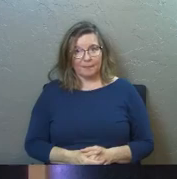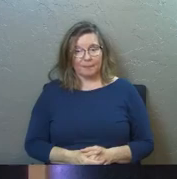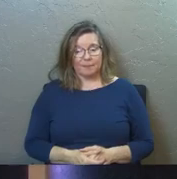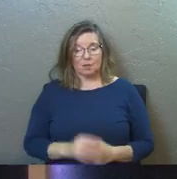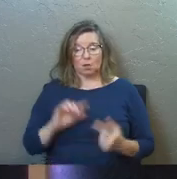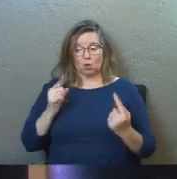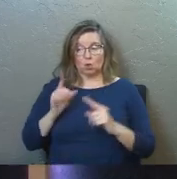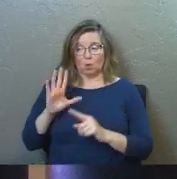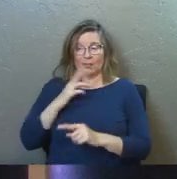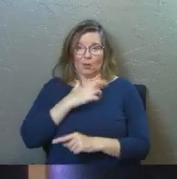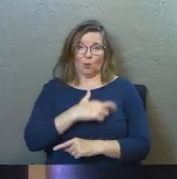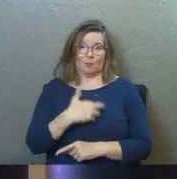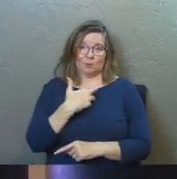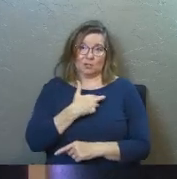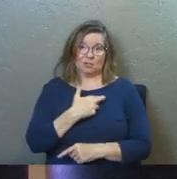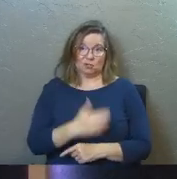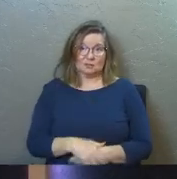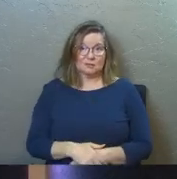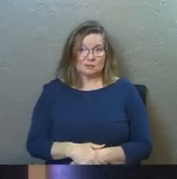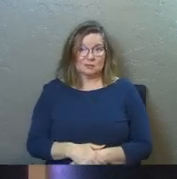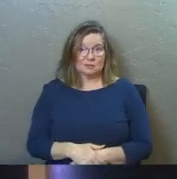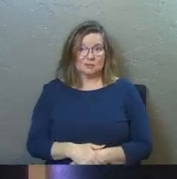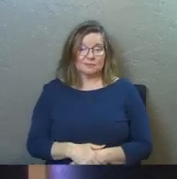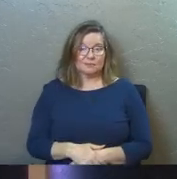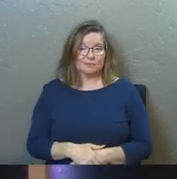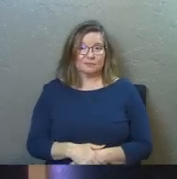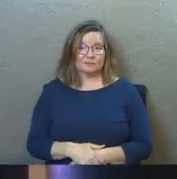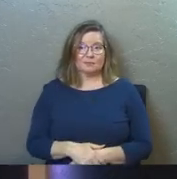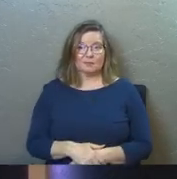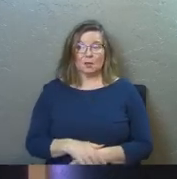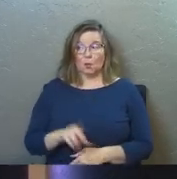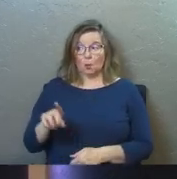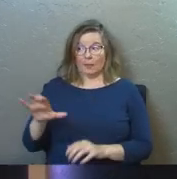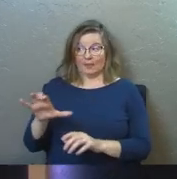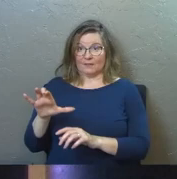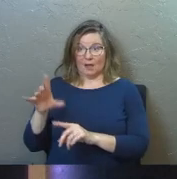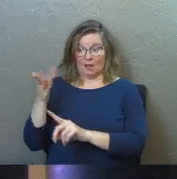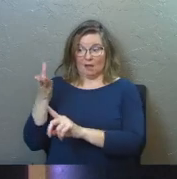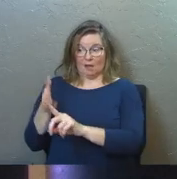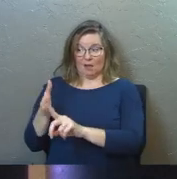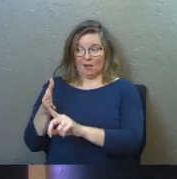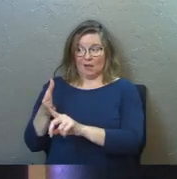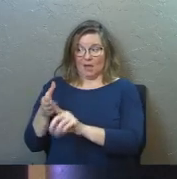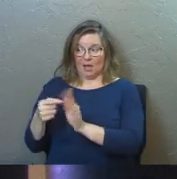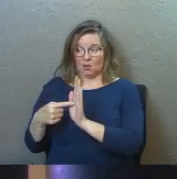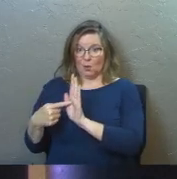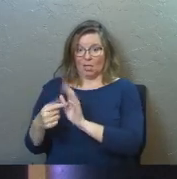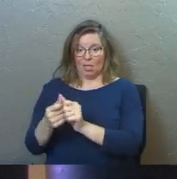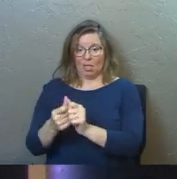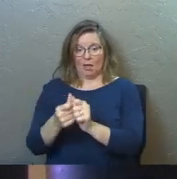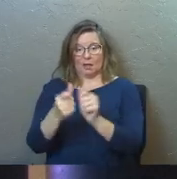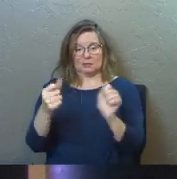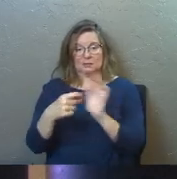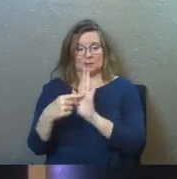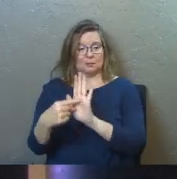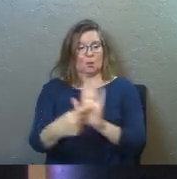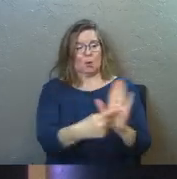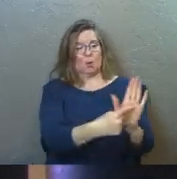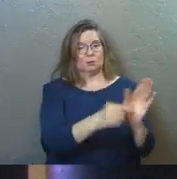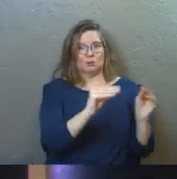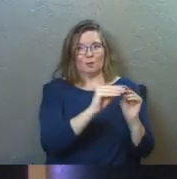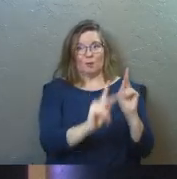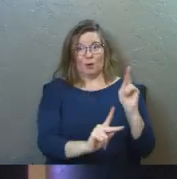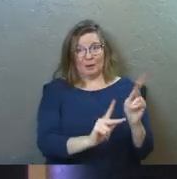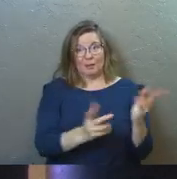You hurt their reputation. You take what they've done, and you expose it to more and more people,